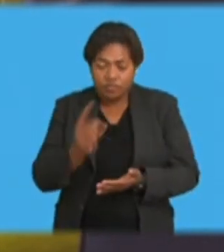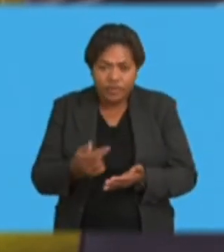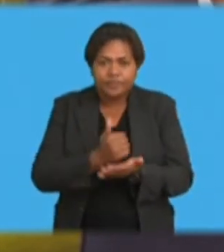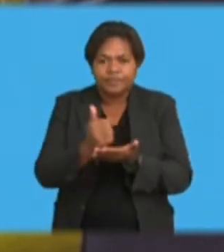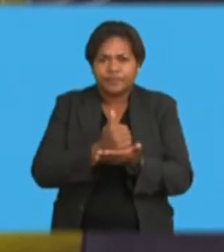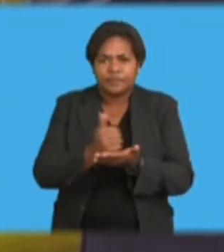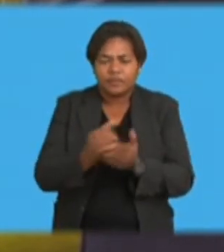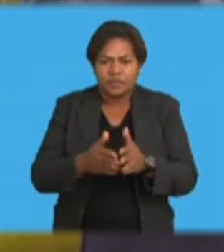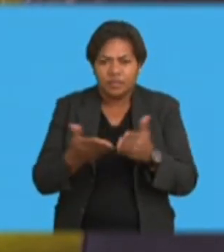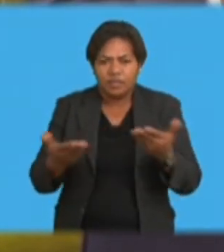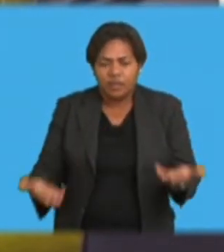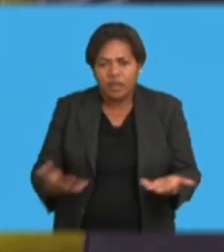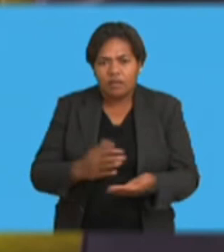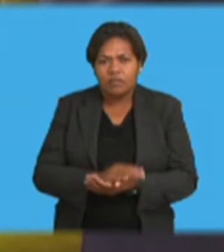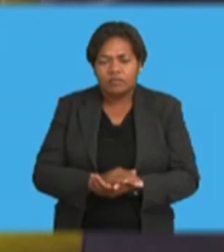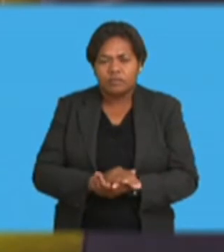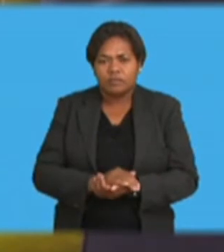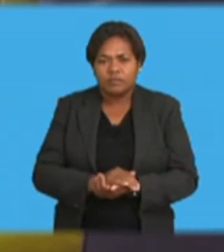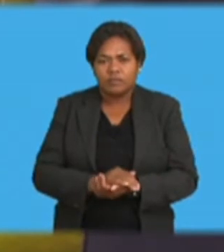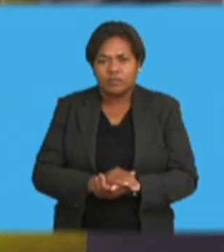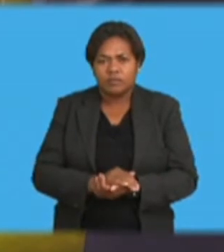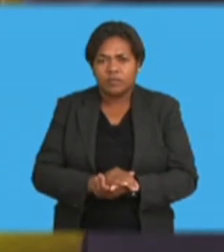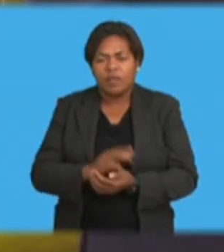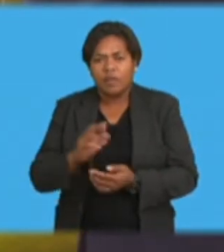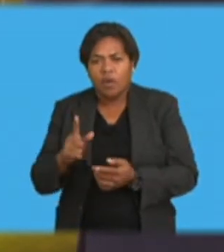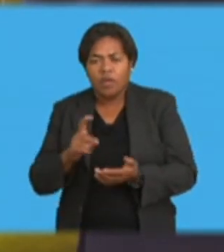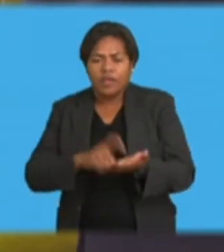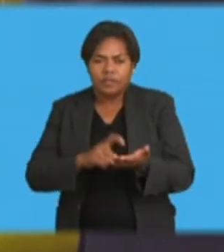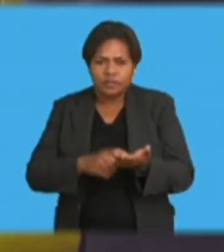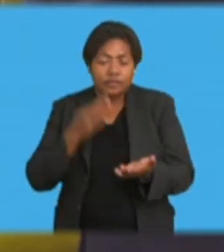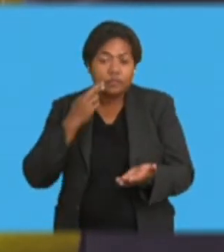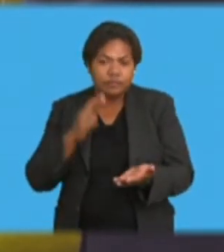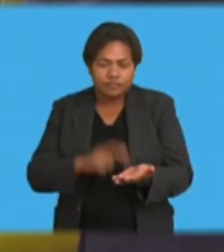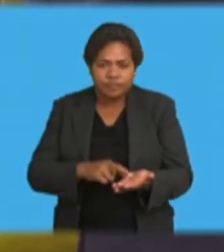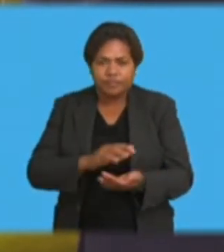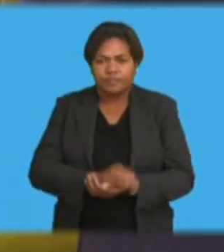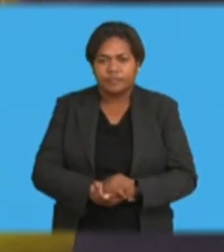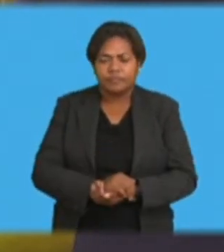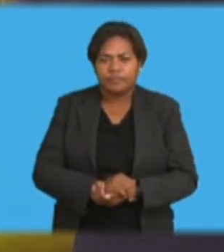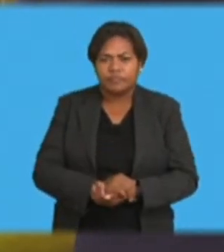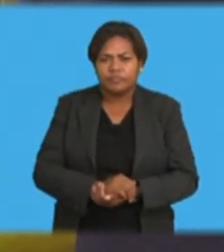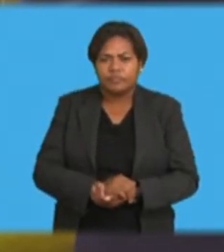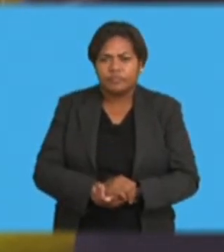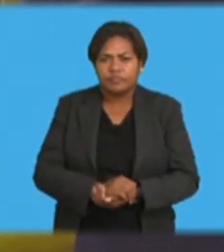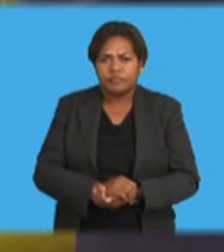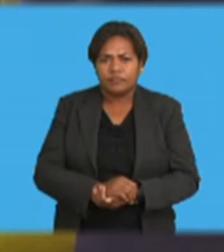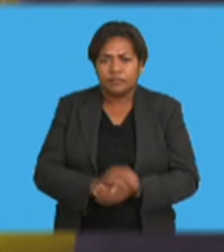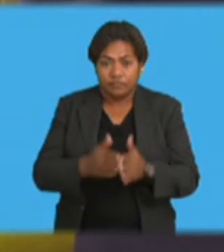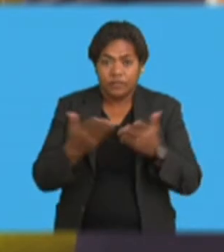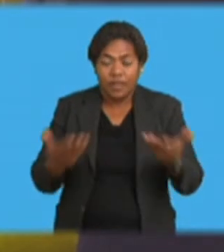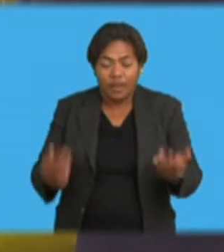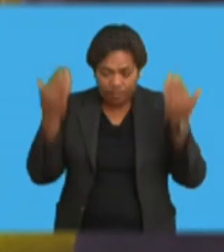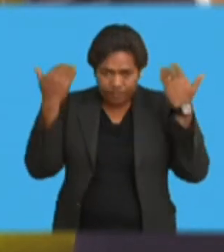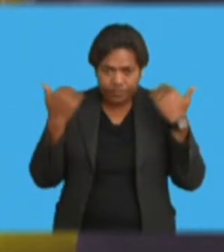the environment of credit reporting, as many jurisdictions do have. So, now, Madam Speaker,